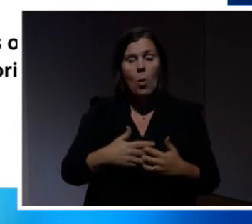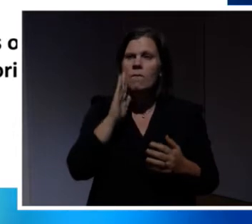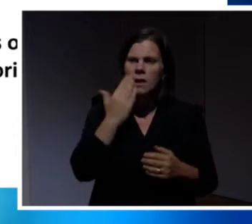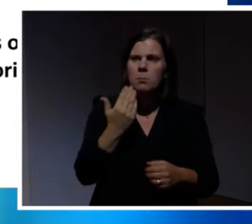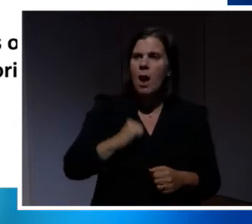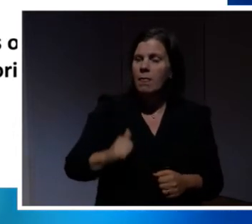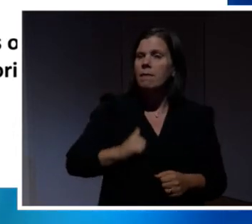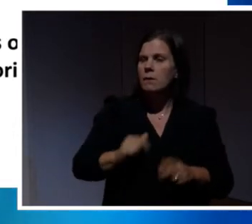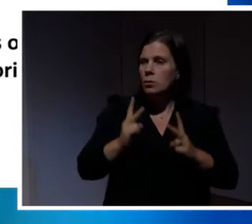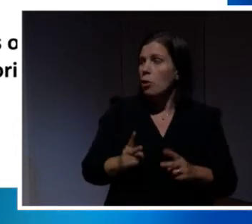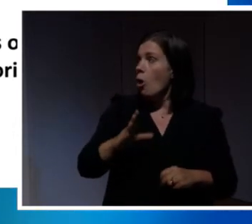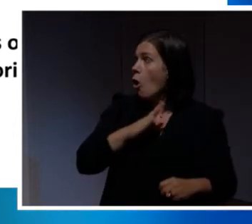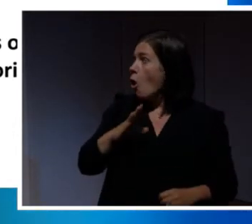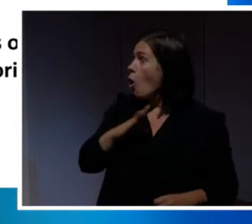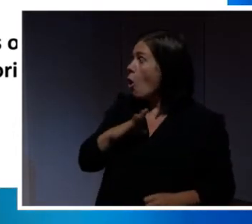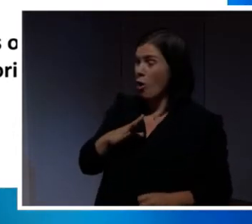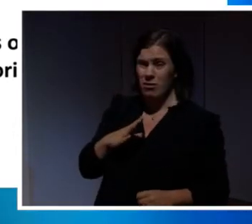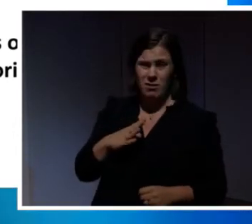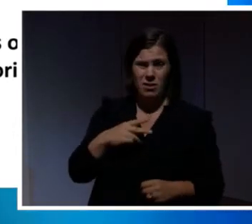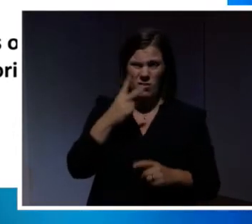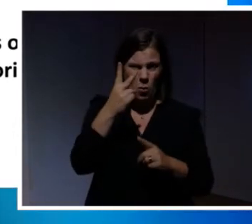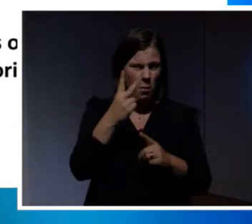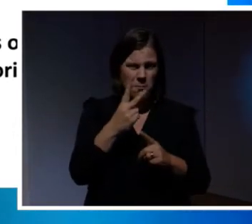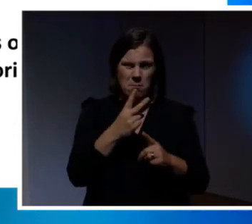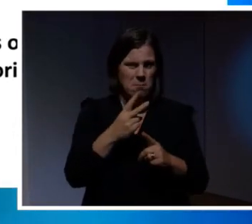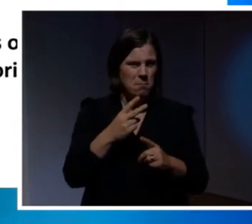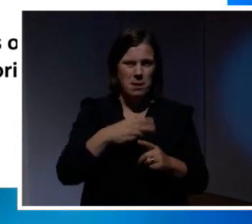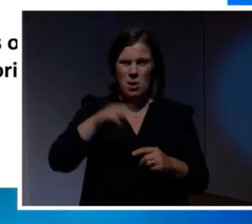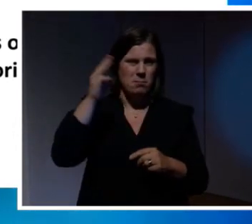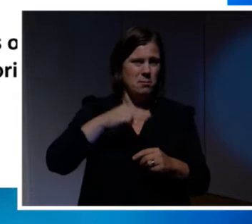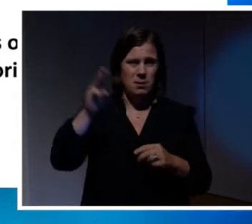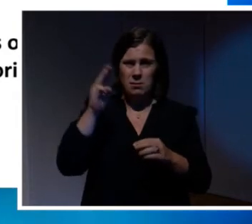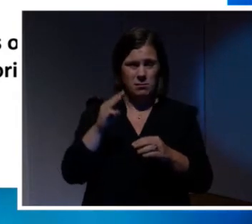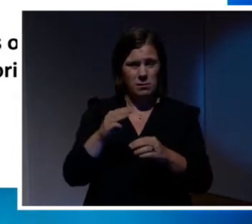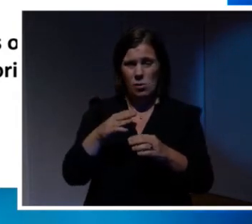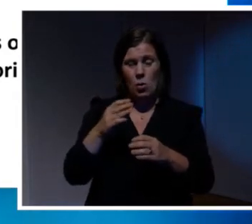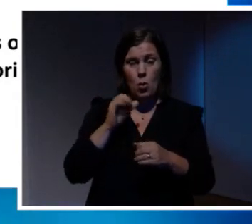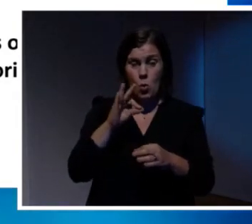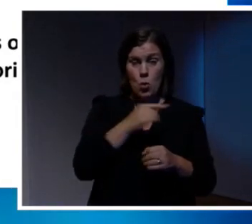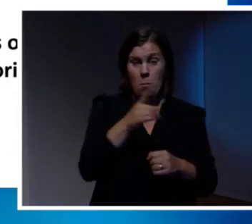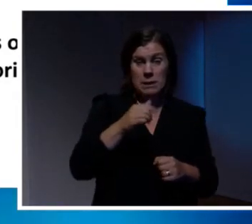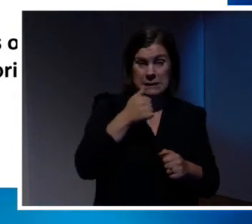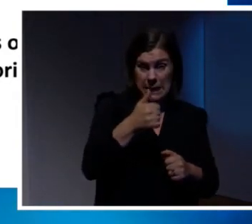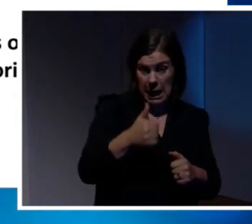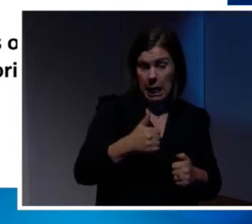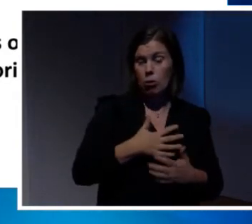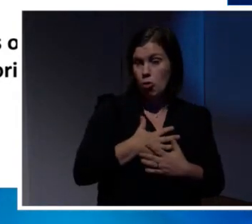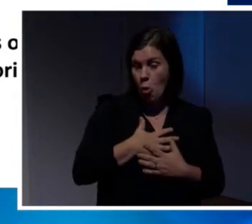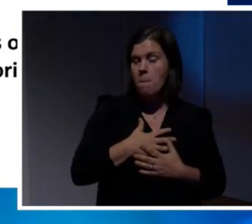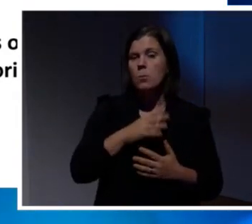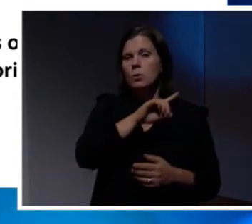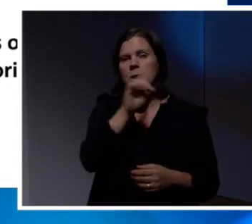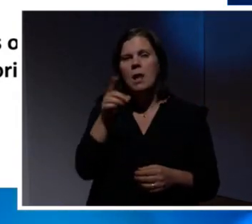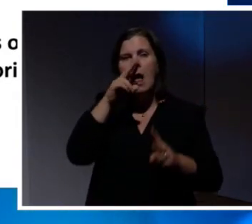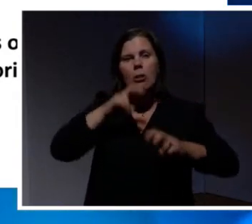They take the two billion people who use their service, they take the hundreds of million things that they like, and they use principle component